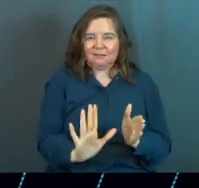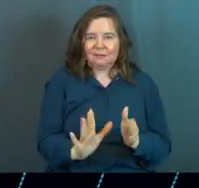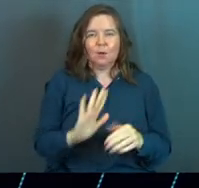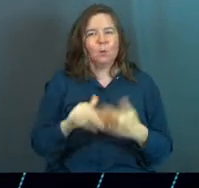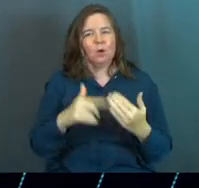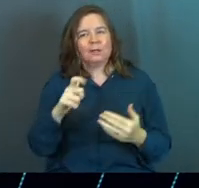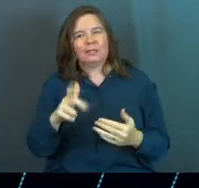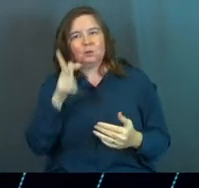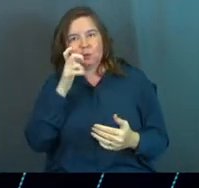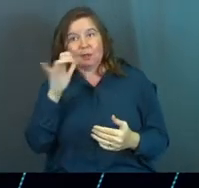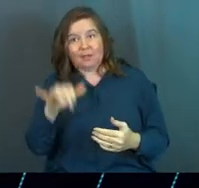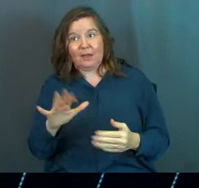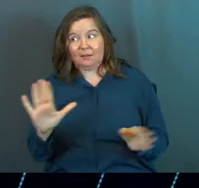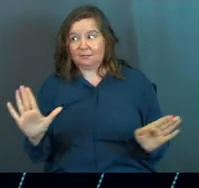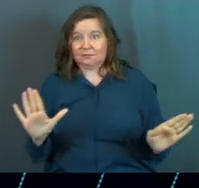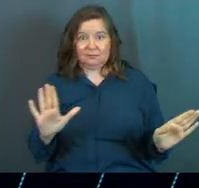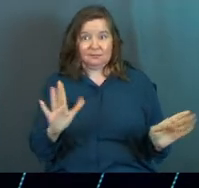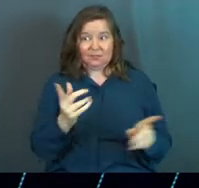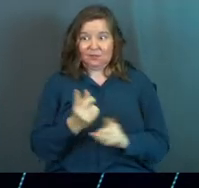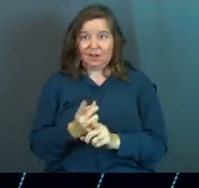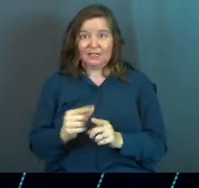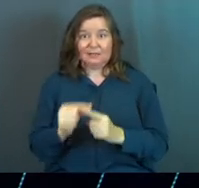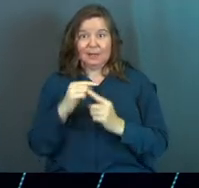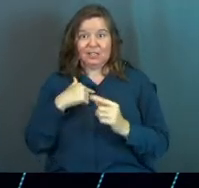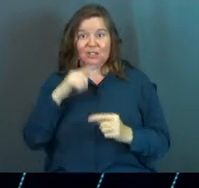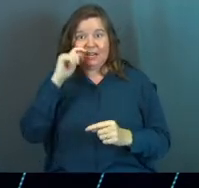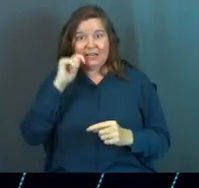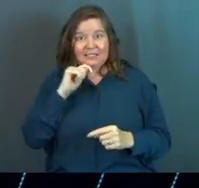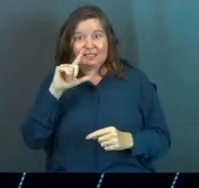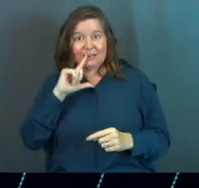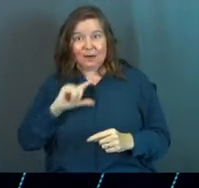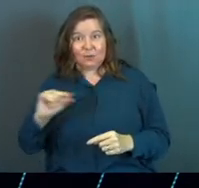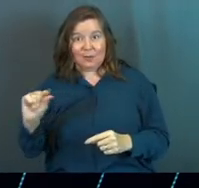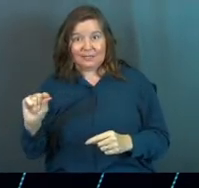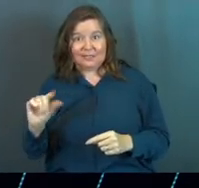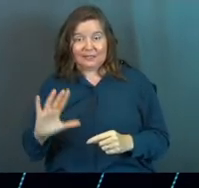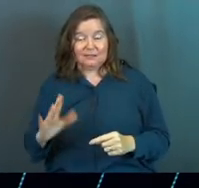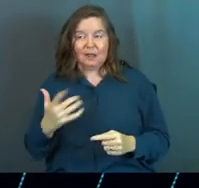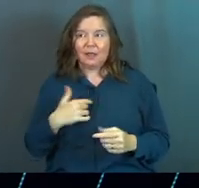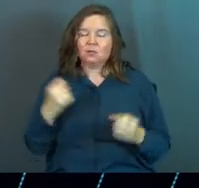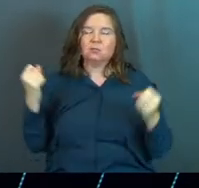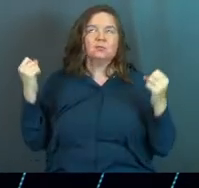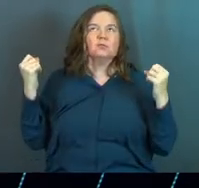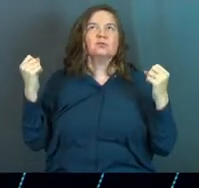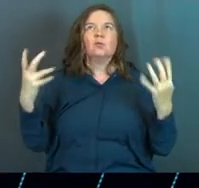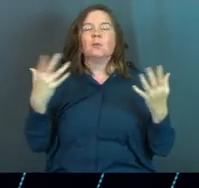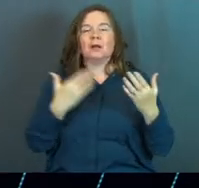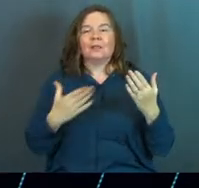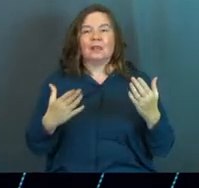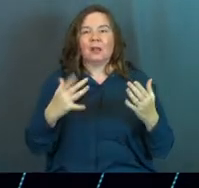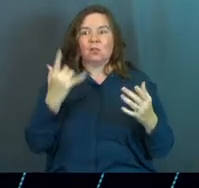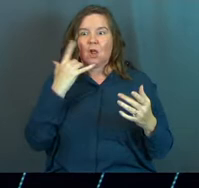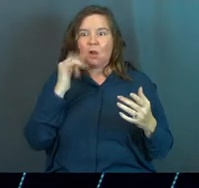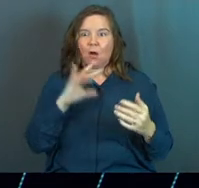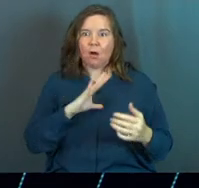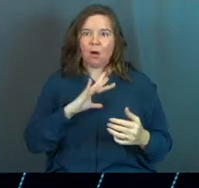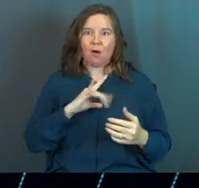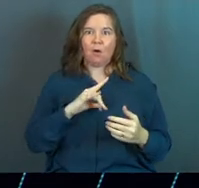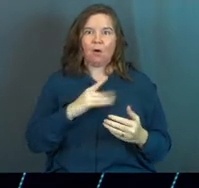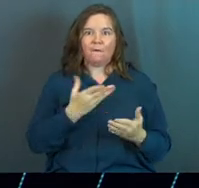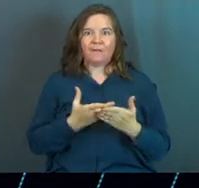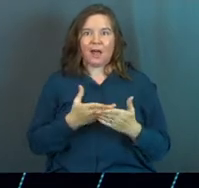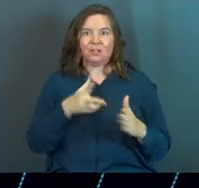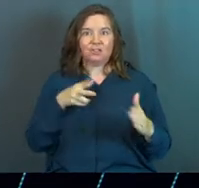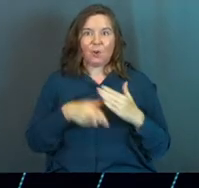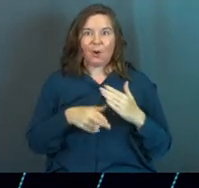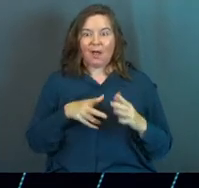We all need to hear that, right? Especially in our teens and 20s. Like there's so many things that look like really valid